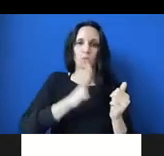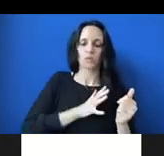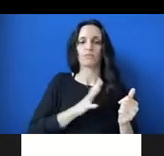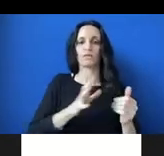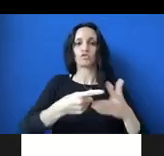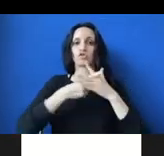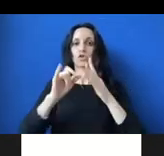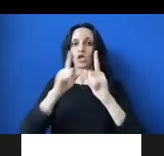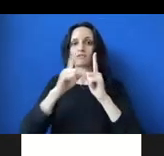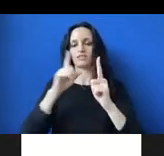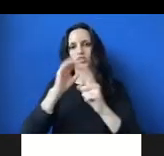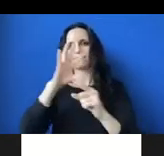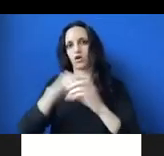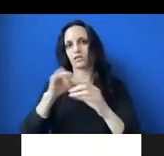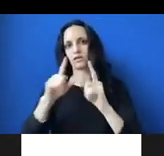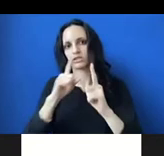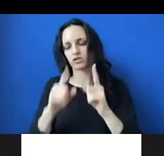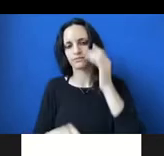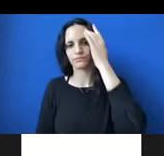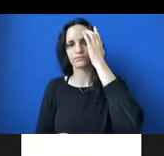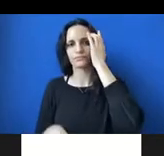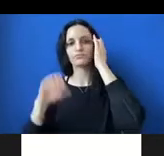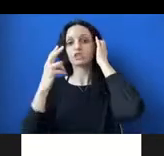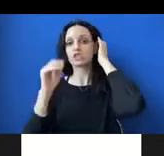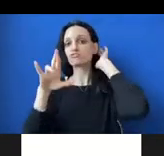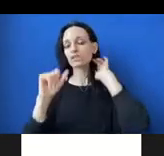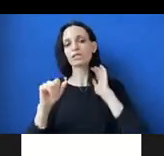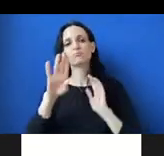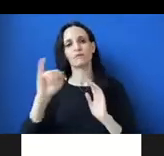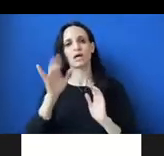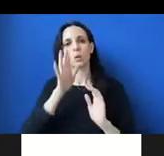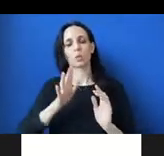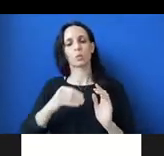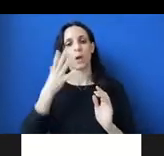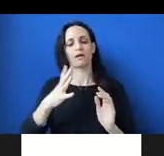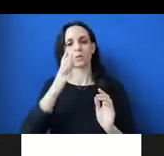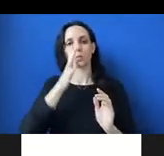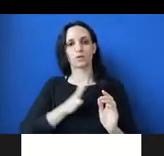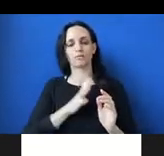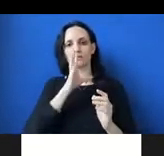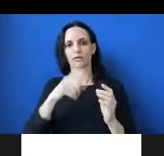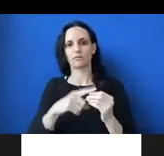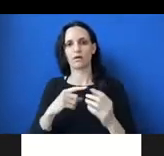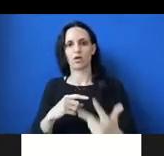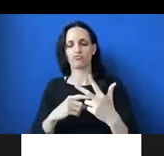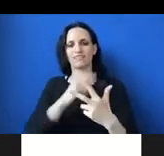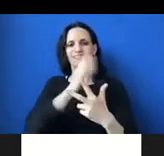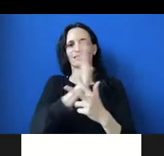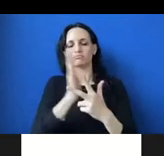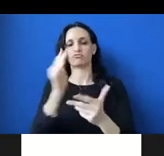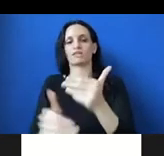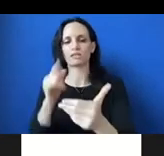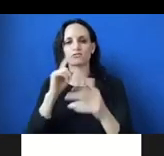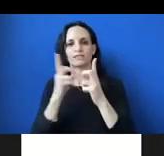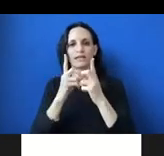those conversations. Um, Shira, a bisexual white woman had described a three-step process for dating in the pandemic. So